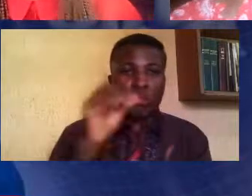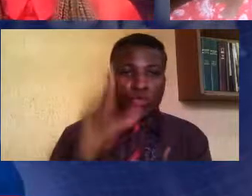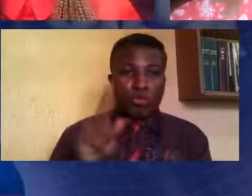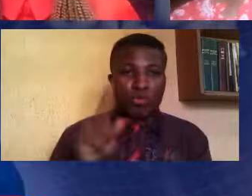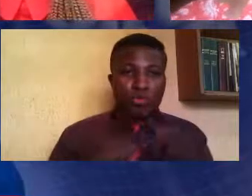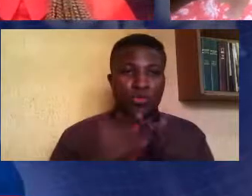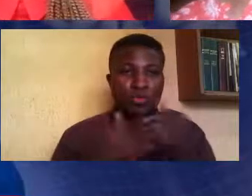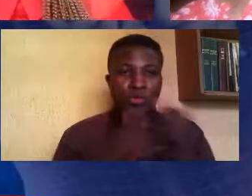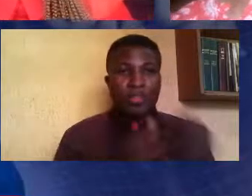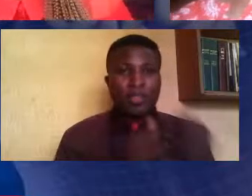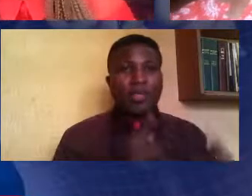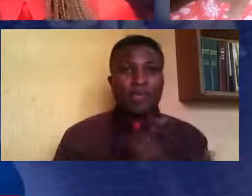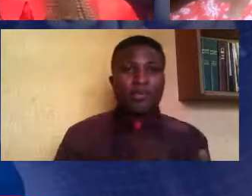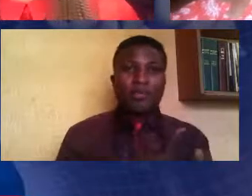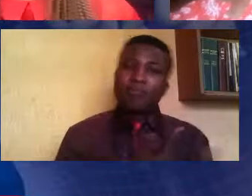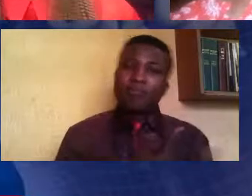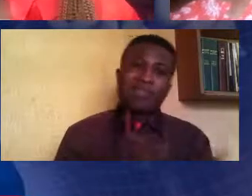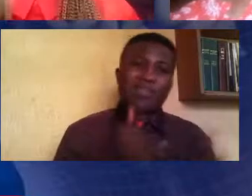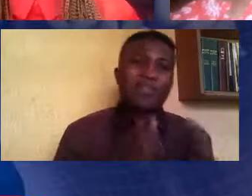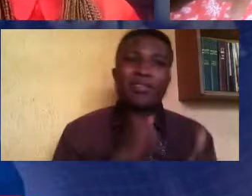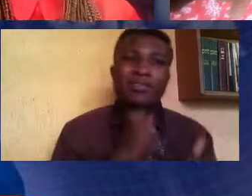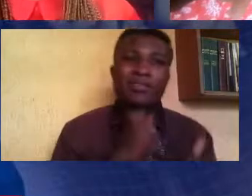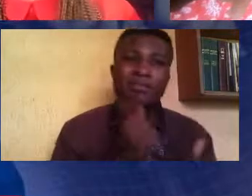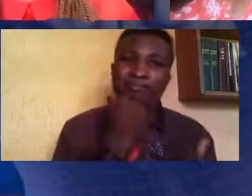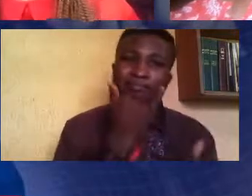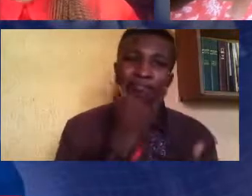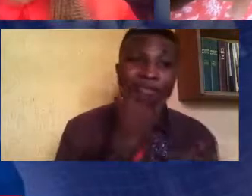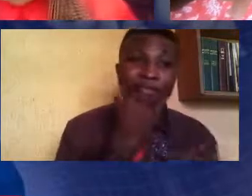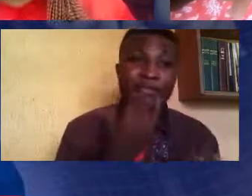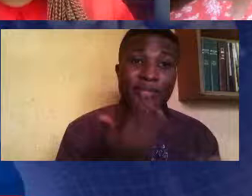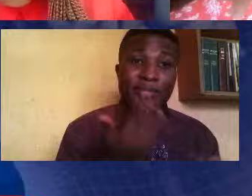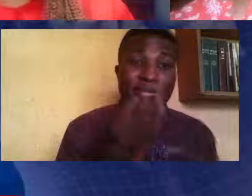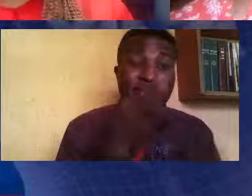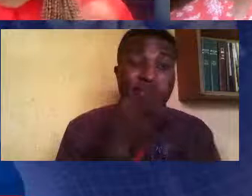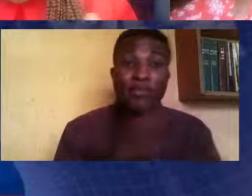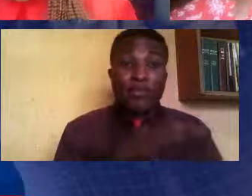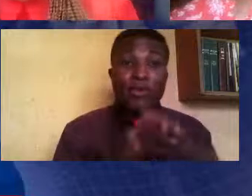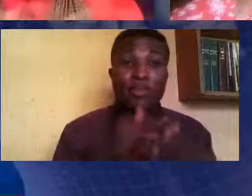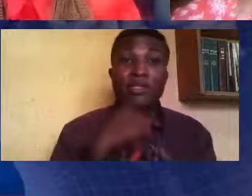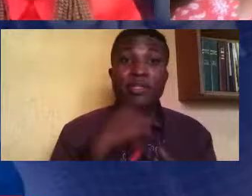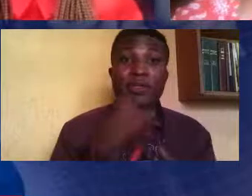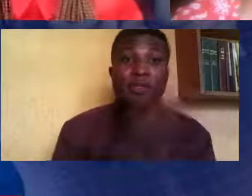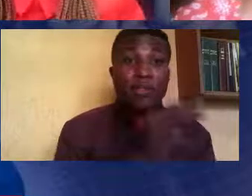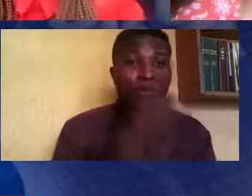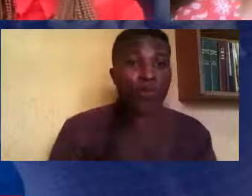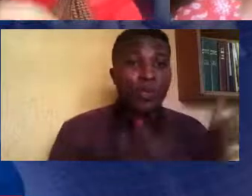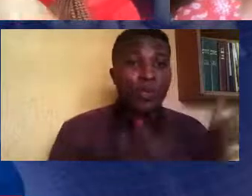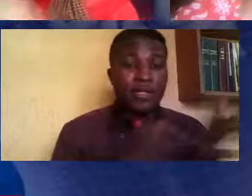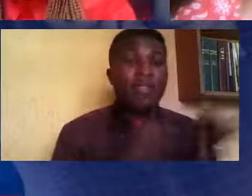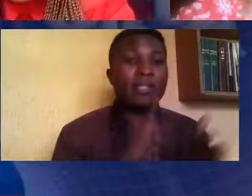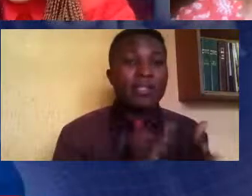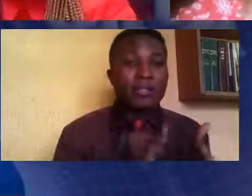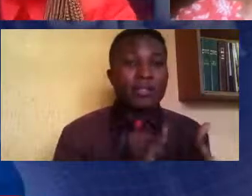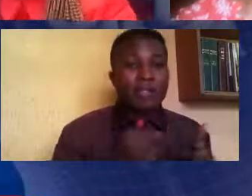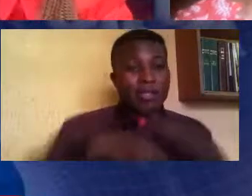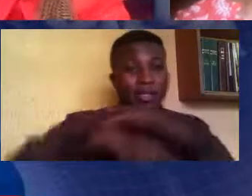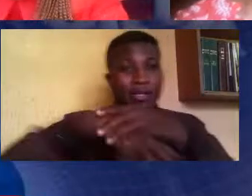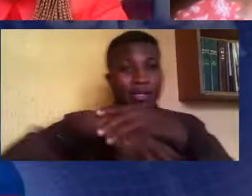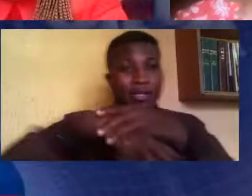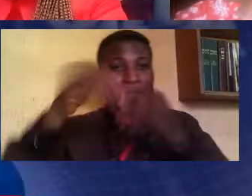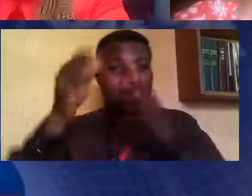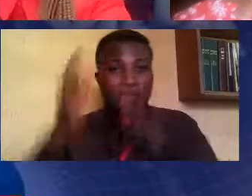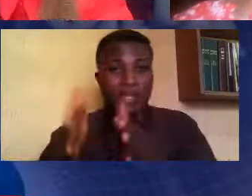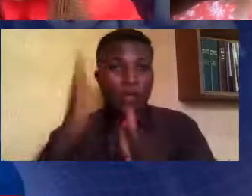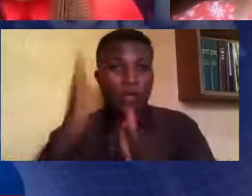what it is, a stranger would tell them and expose them to evil things that you do. They will expose them to it in a